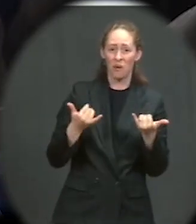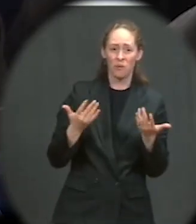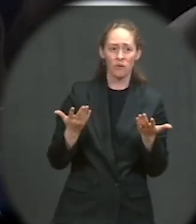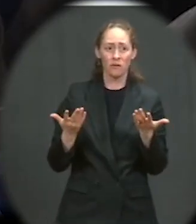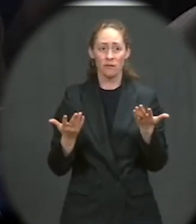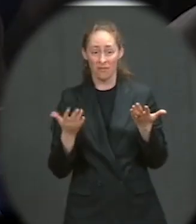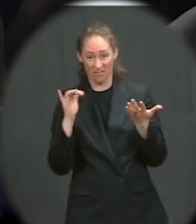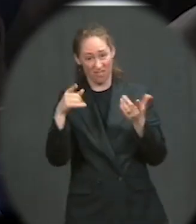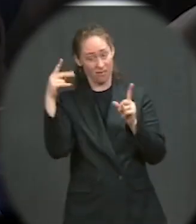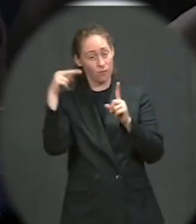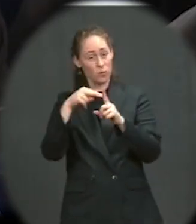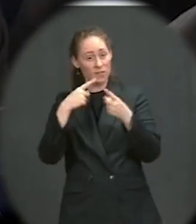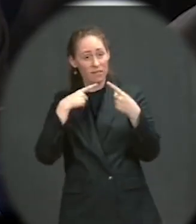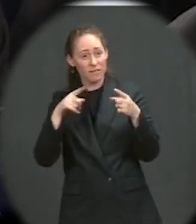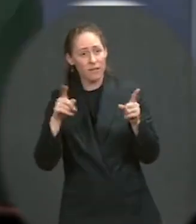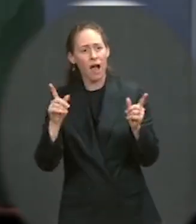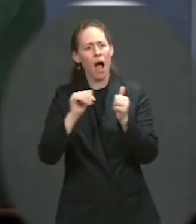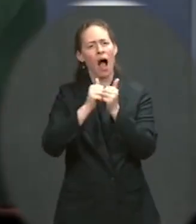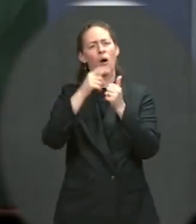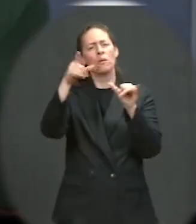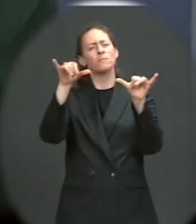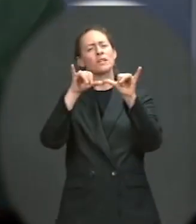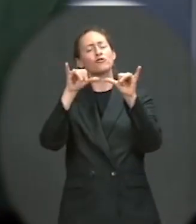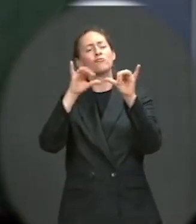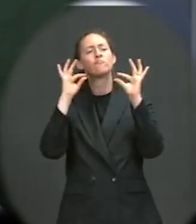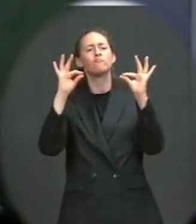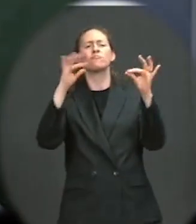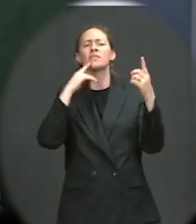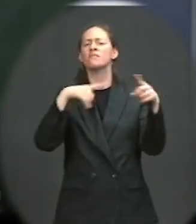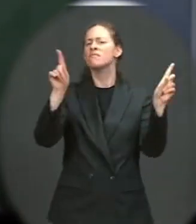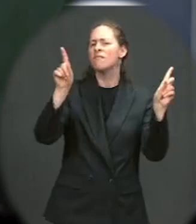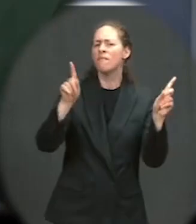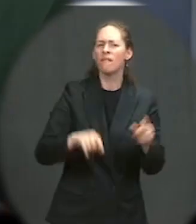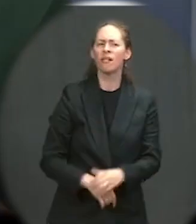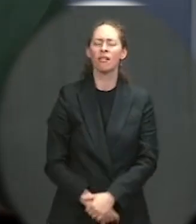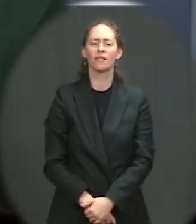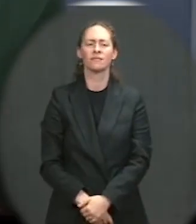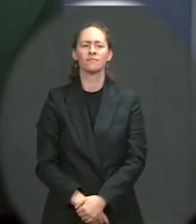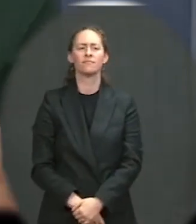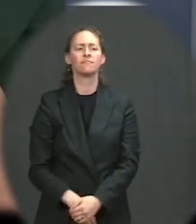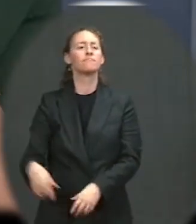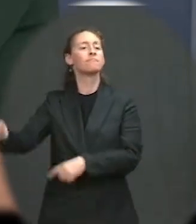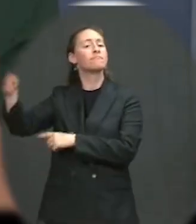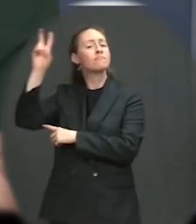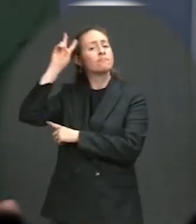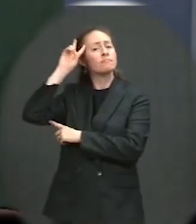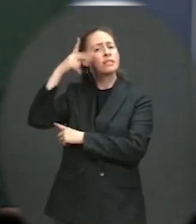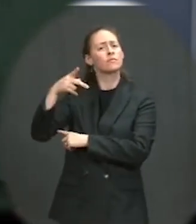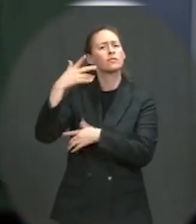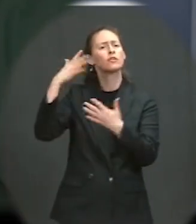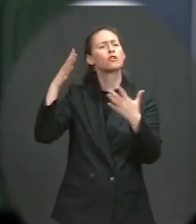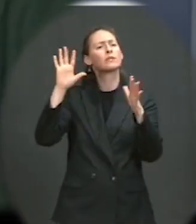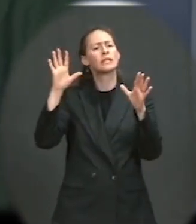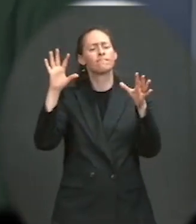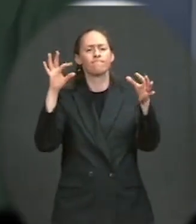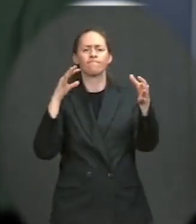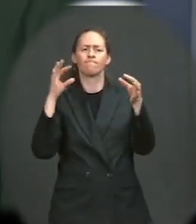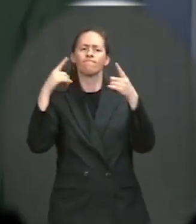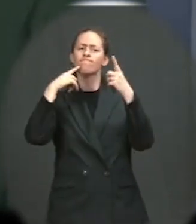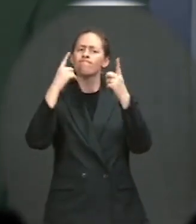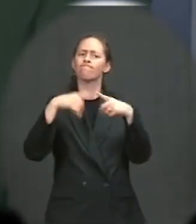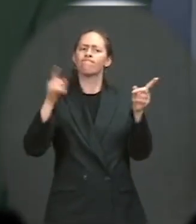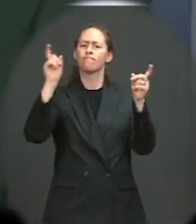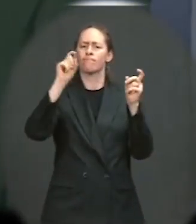and how are you measuring that success? Well, first, I think the vice president has made a number of announcements about coordinated efforts with